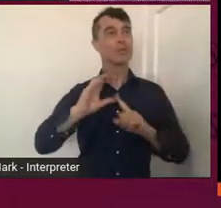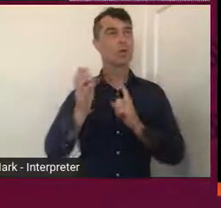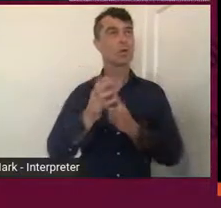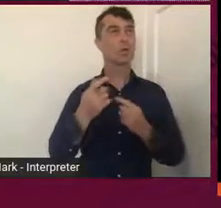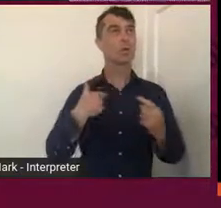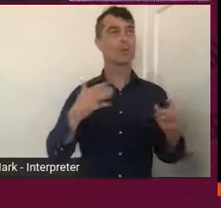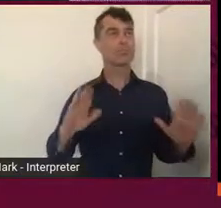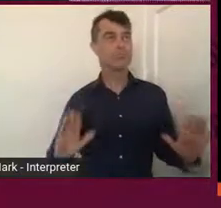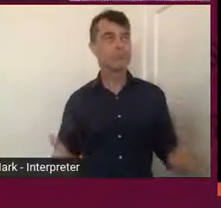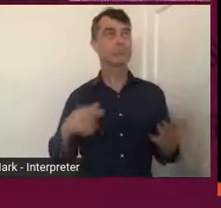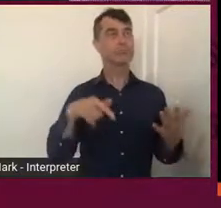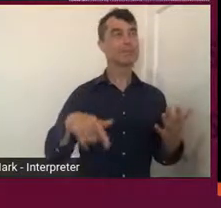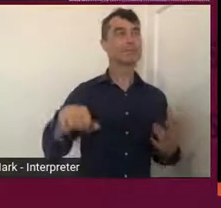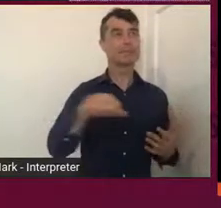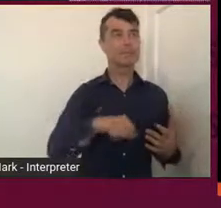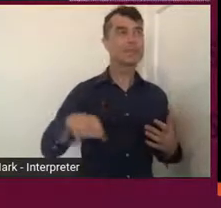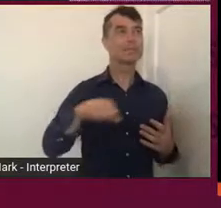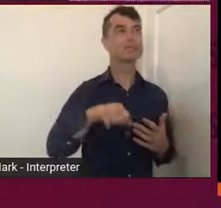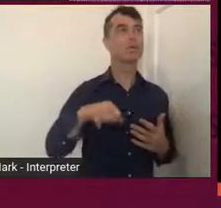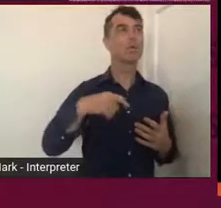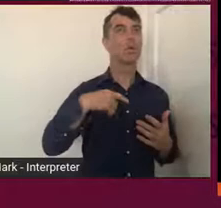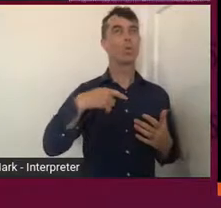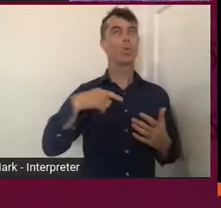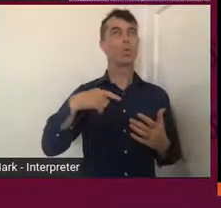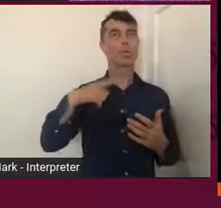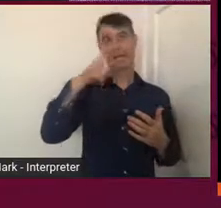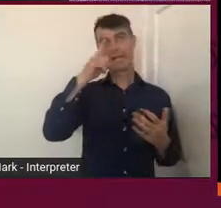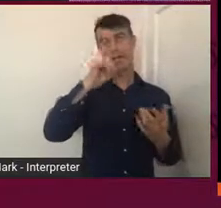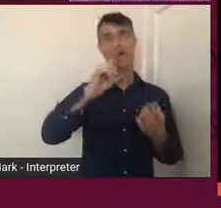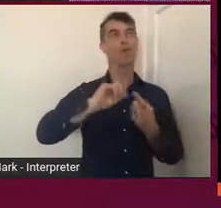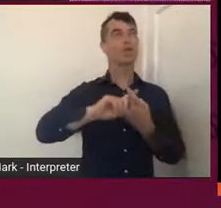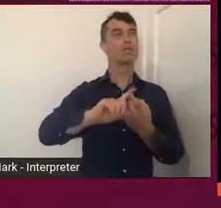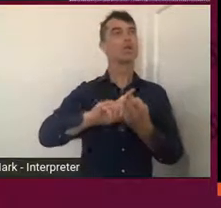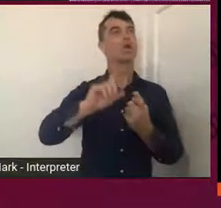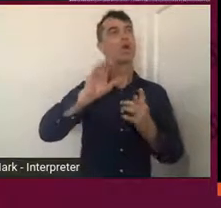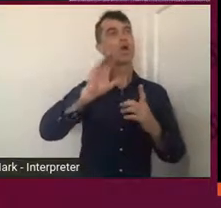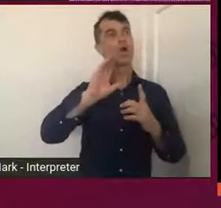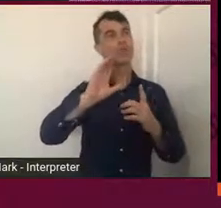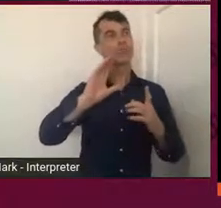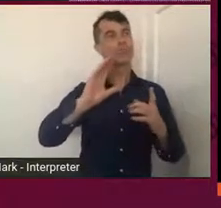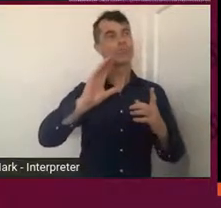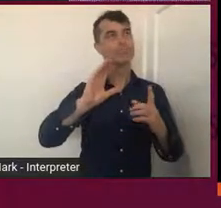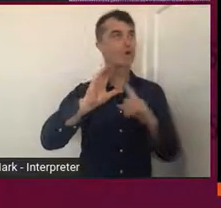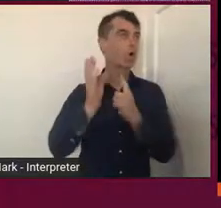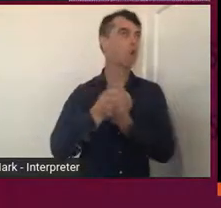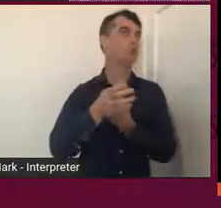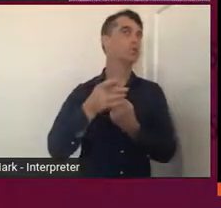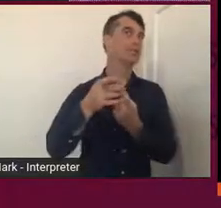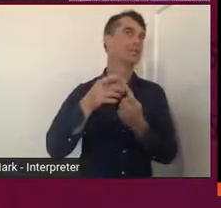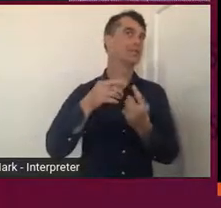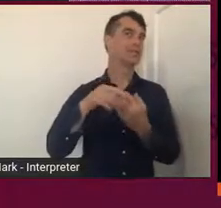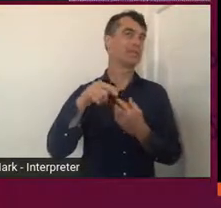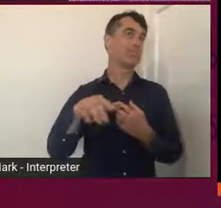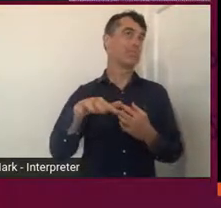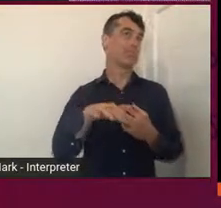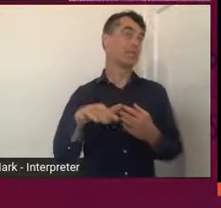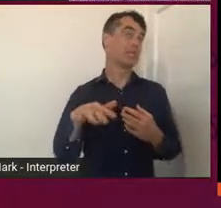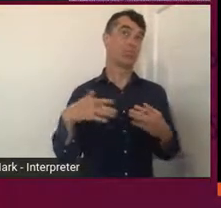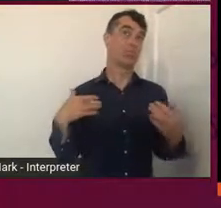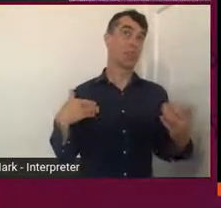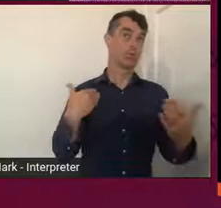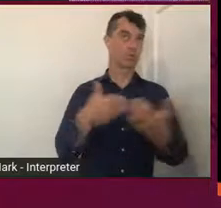space in a way that we hope, you know, continues the culture that has been in that place for such a long time.